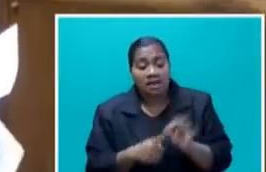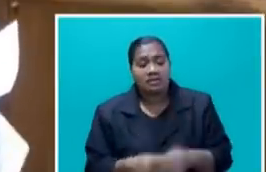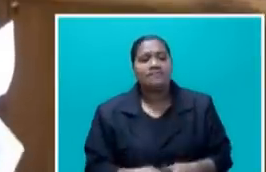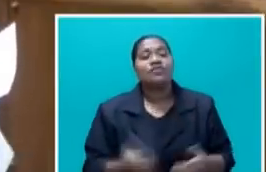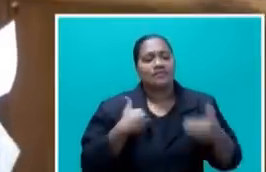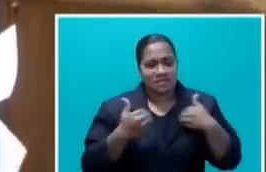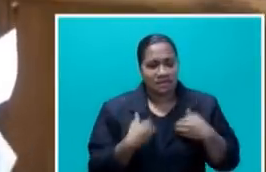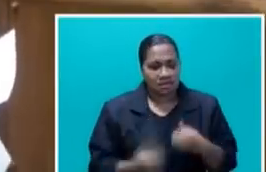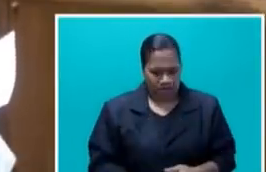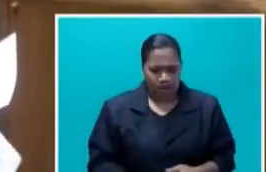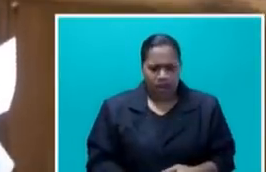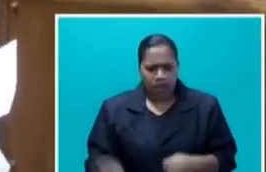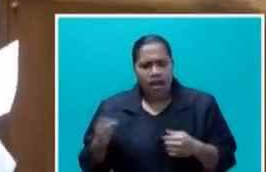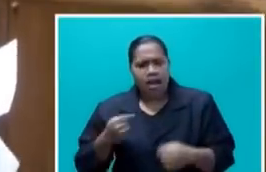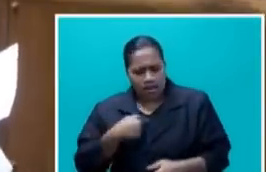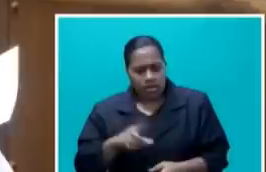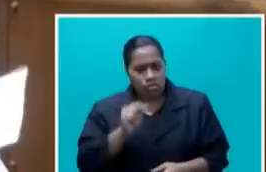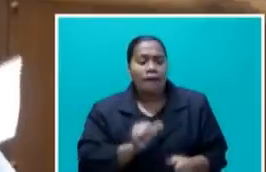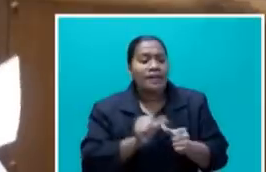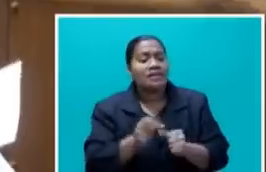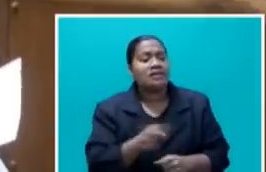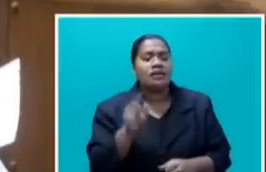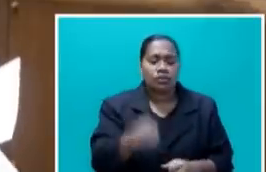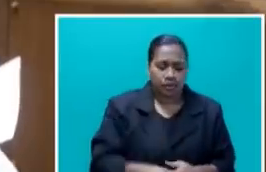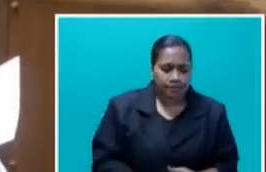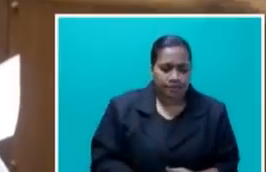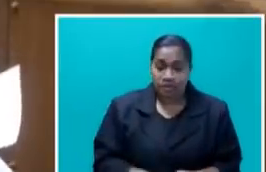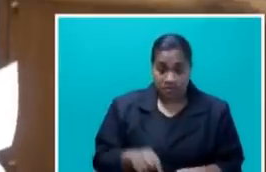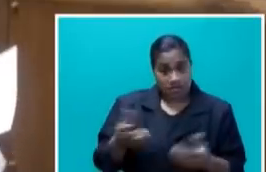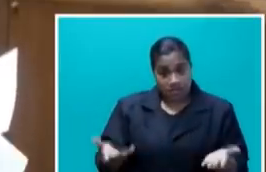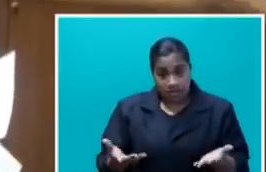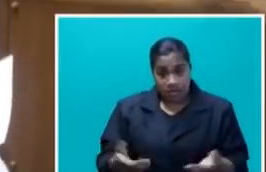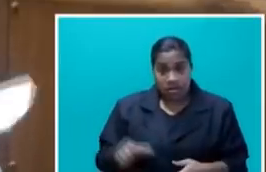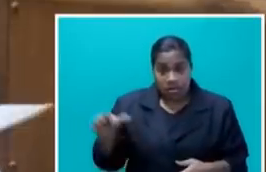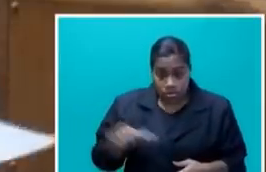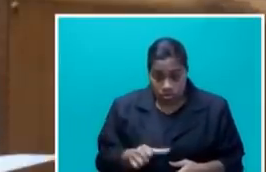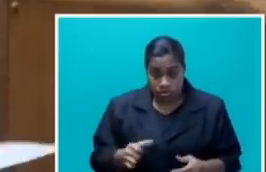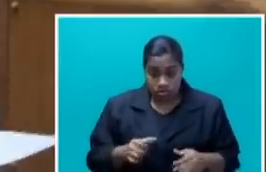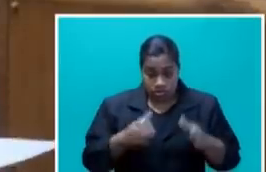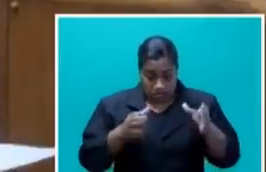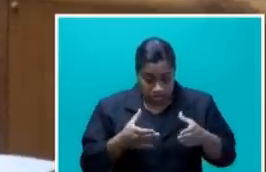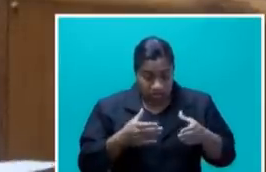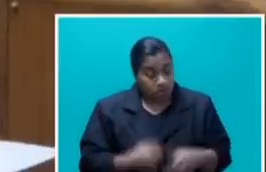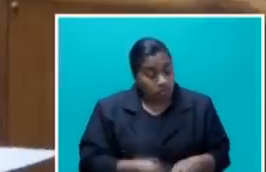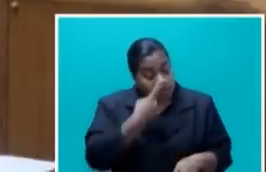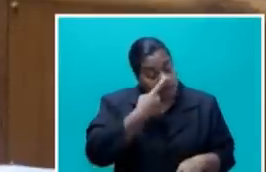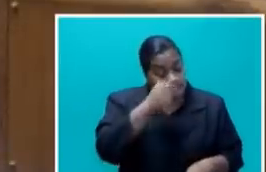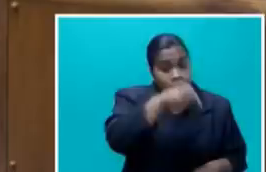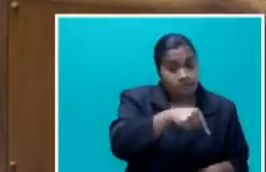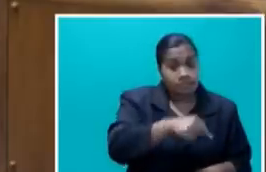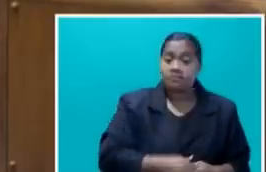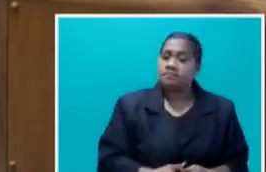Does he want the Ministry as a government body to interfere in the affairs and operational matters of FSC? Is this not a gross